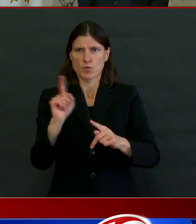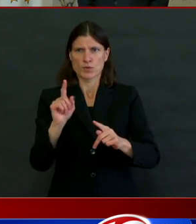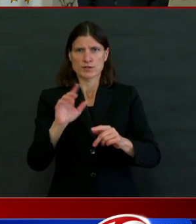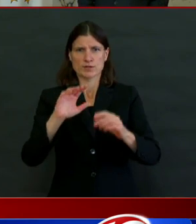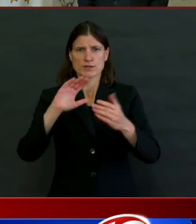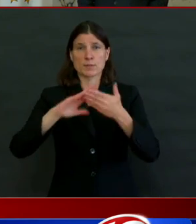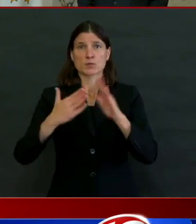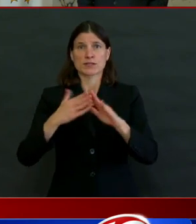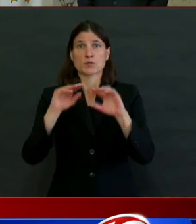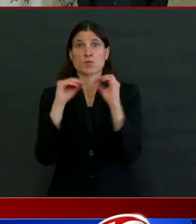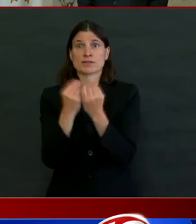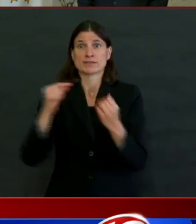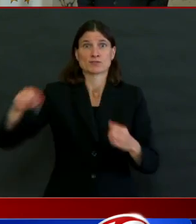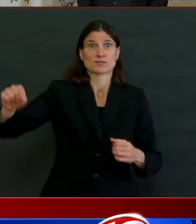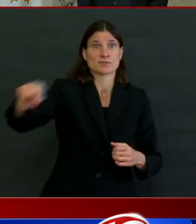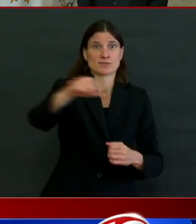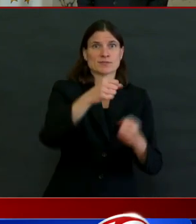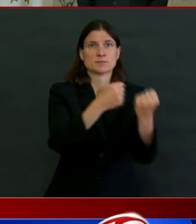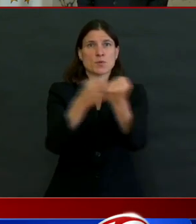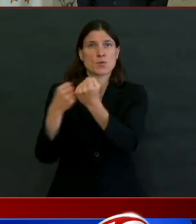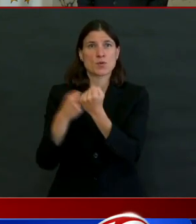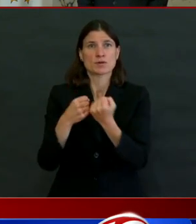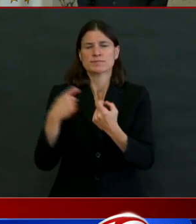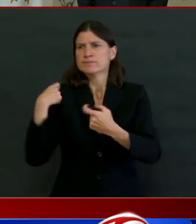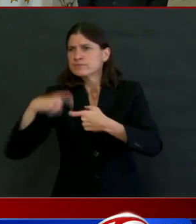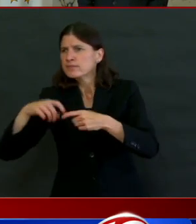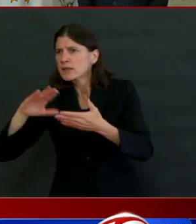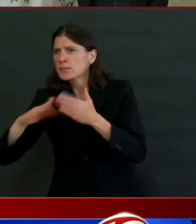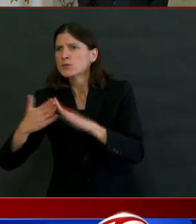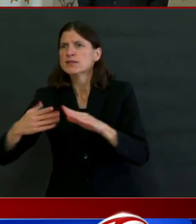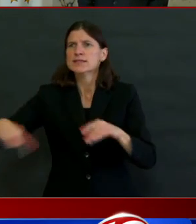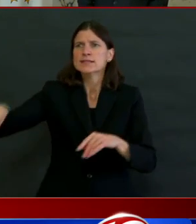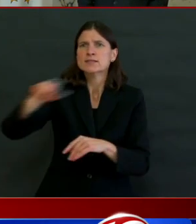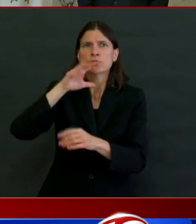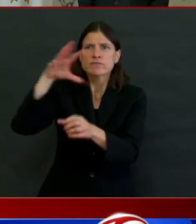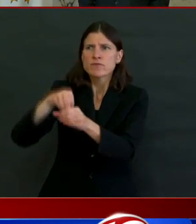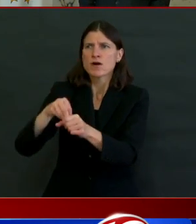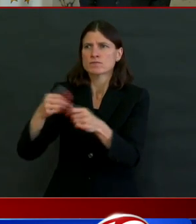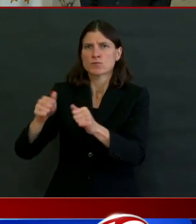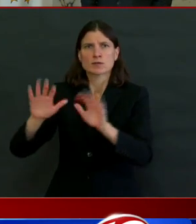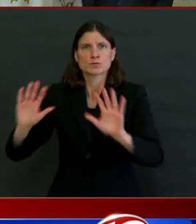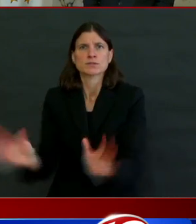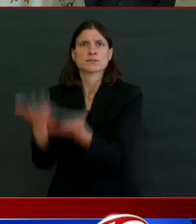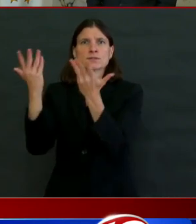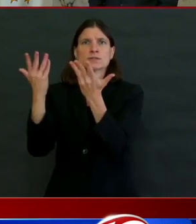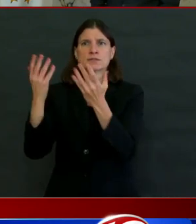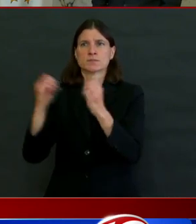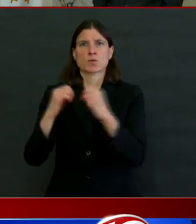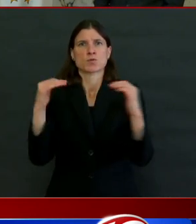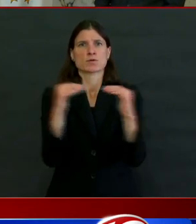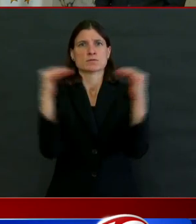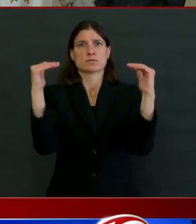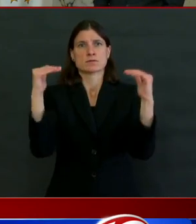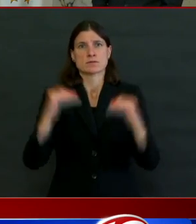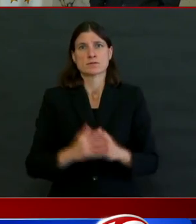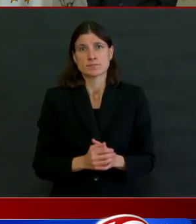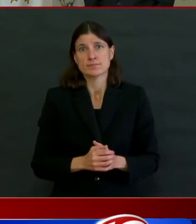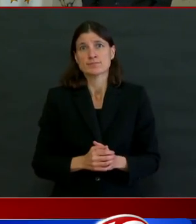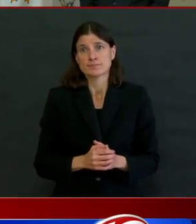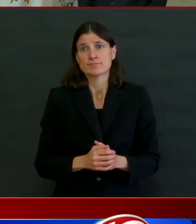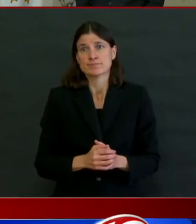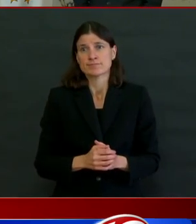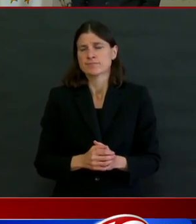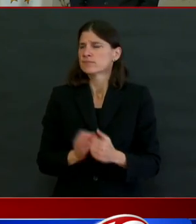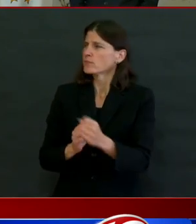our important communities throughout Rhode Island. Perhaps you both could field this question from Bruce Newberry of WADK Radio.